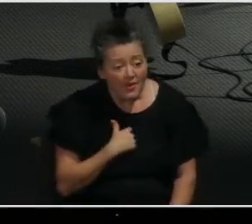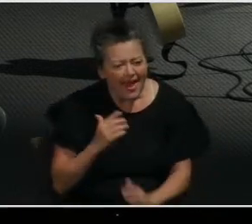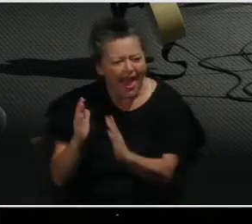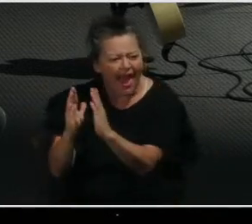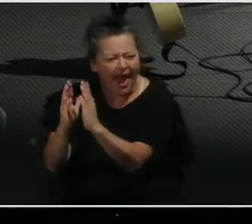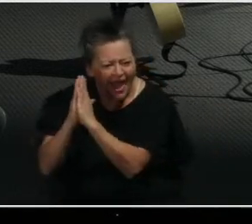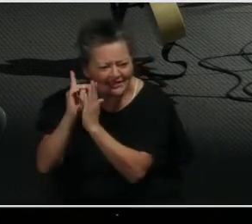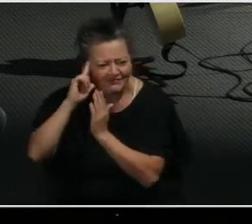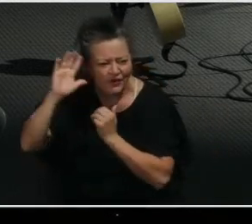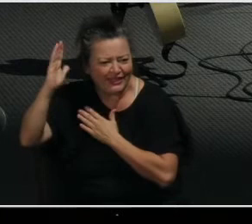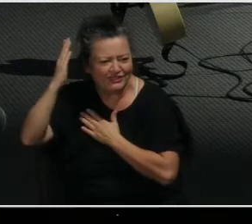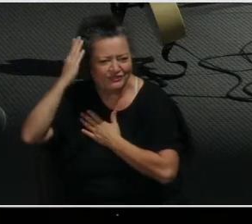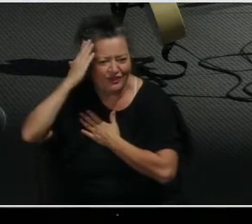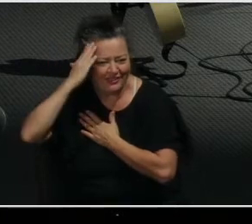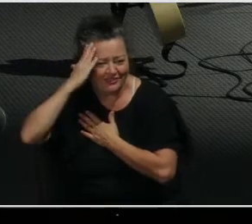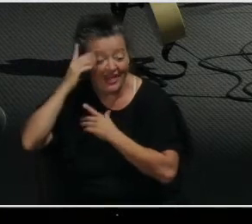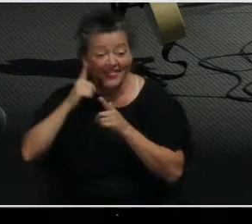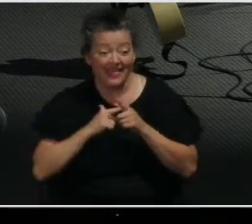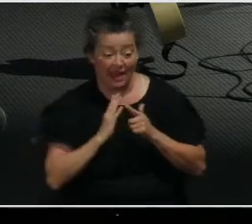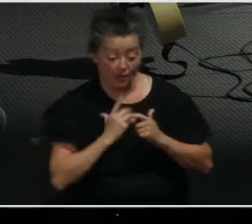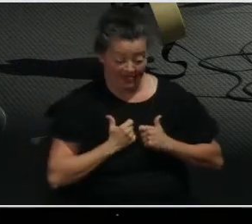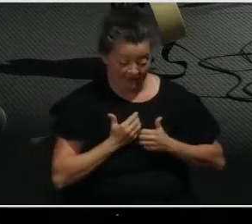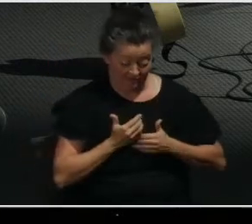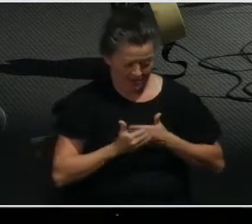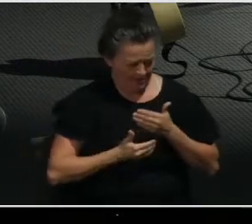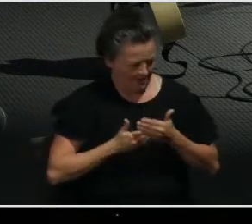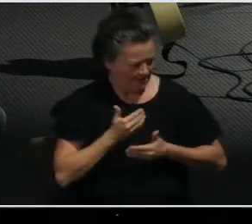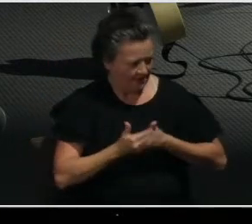Why would anyone want to live a God-pleasing life?